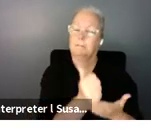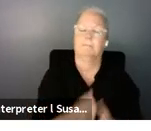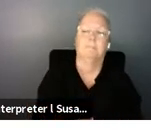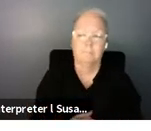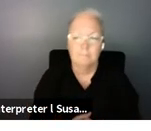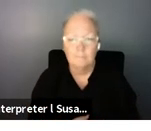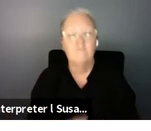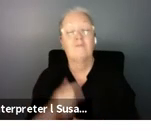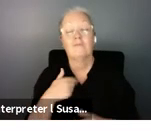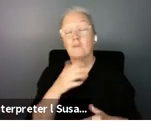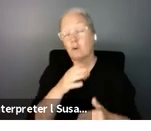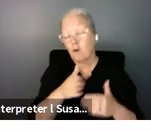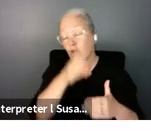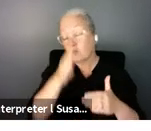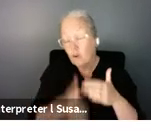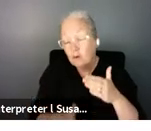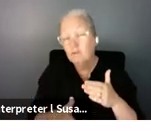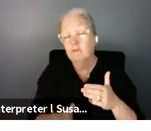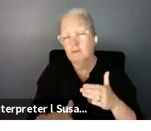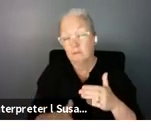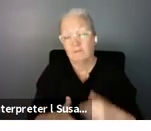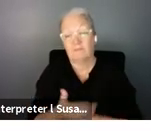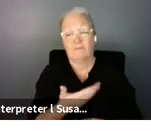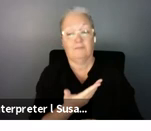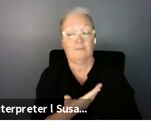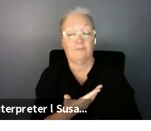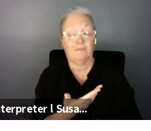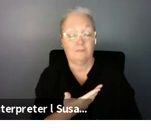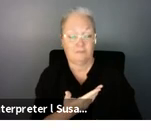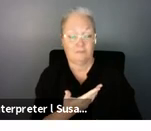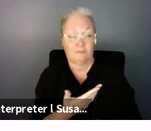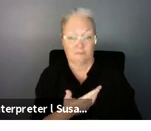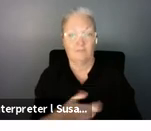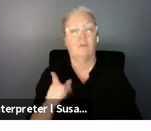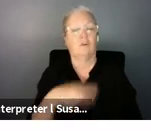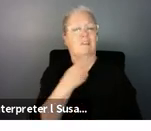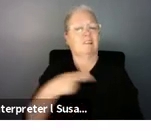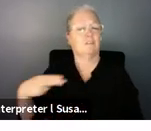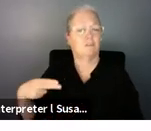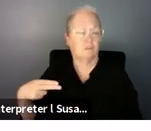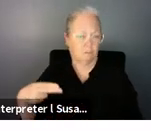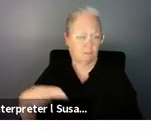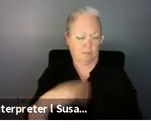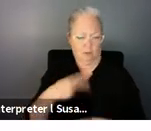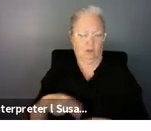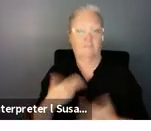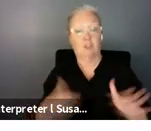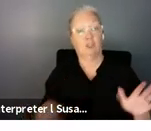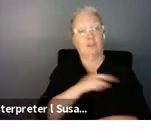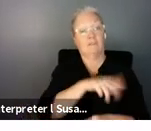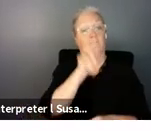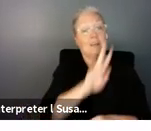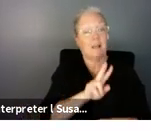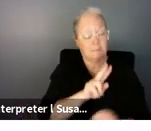last place i'll go to in the region is indonesia and indonesia and this is um also sort of a really